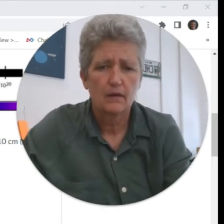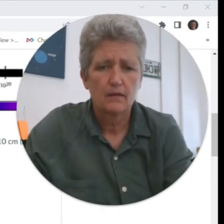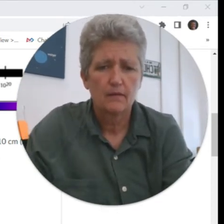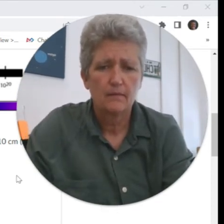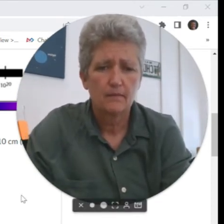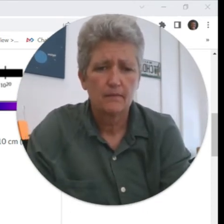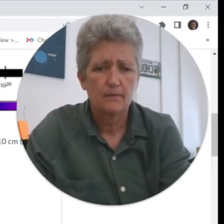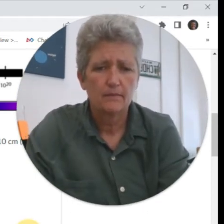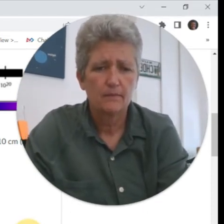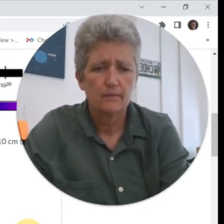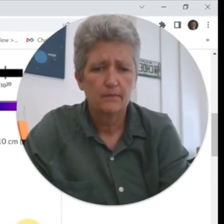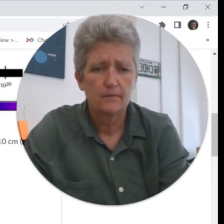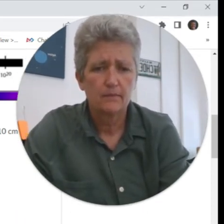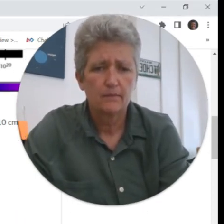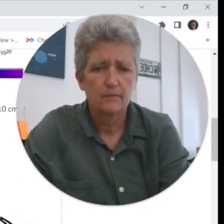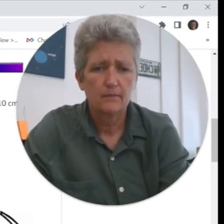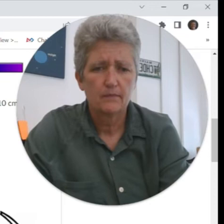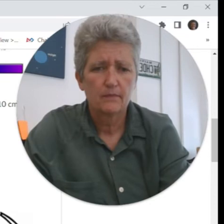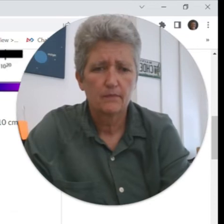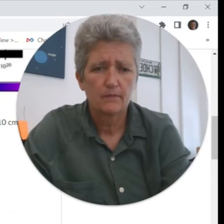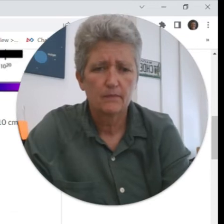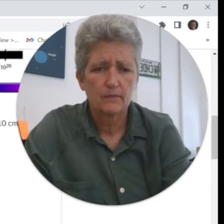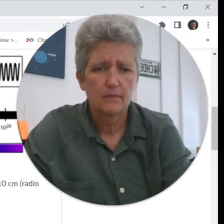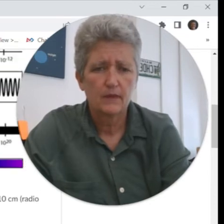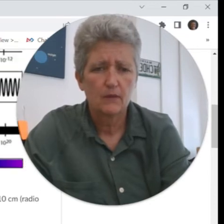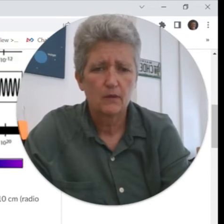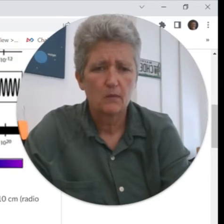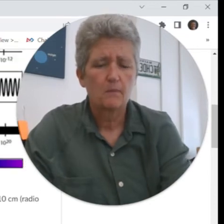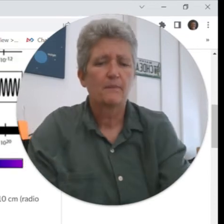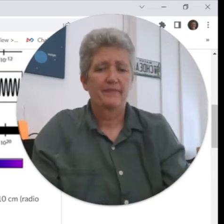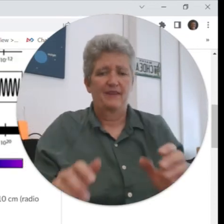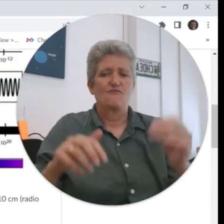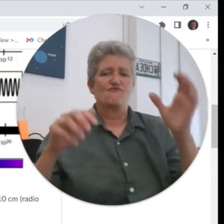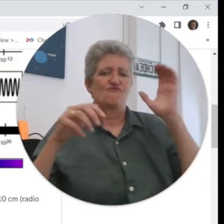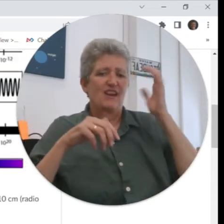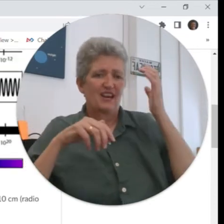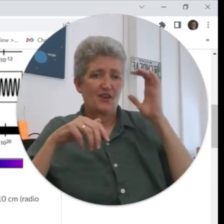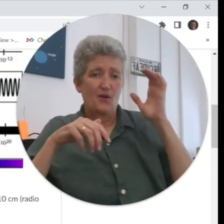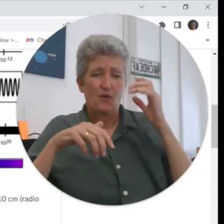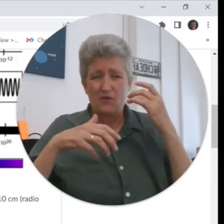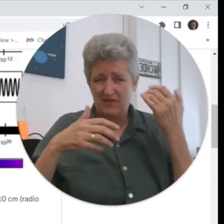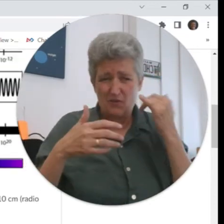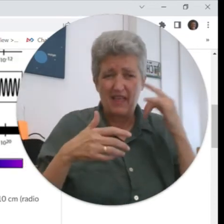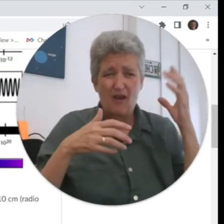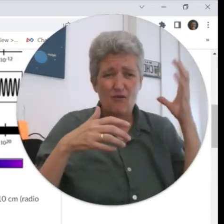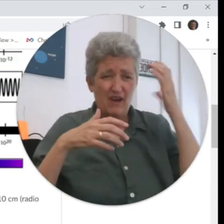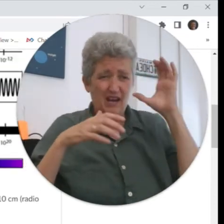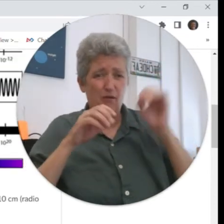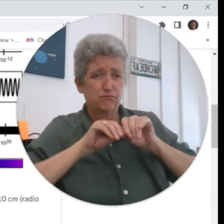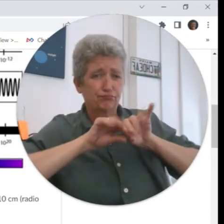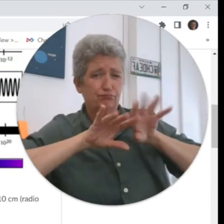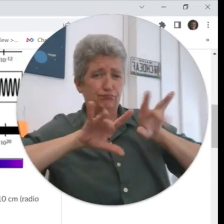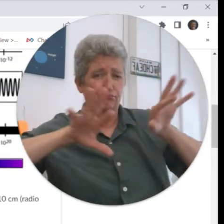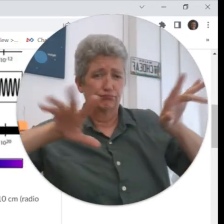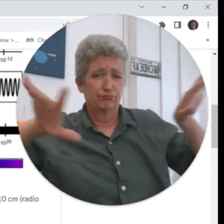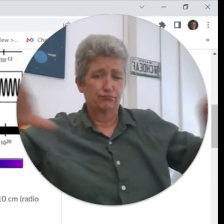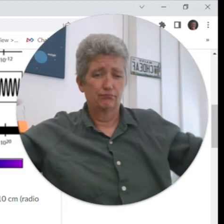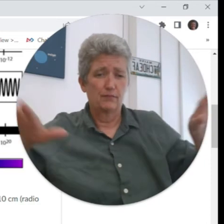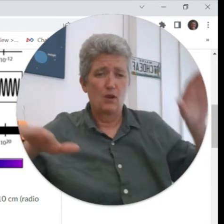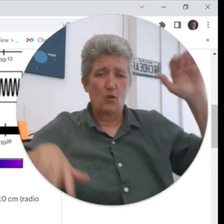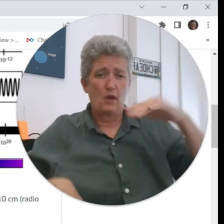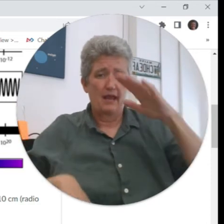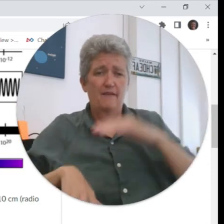there we go radio waves